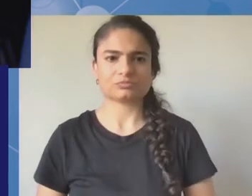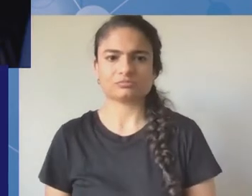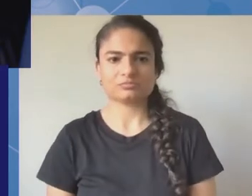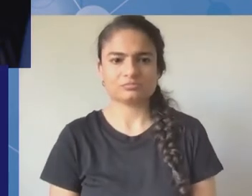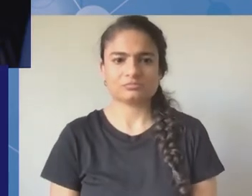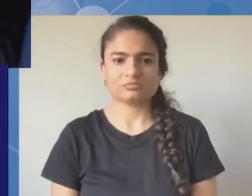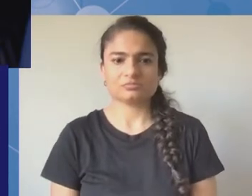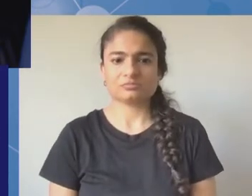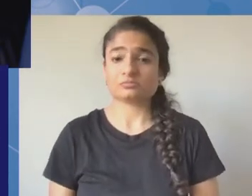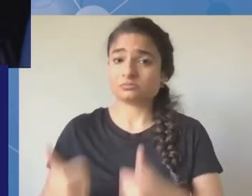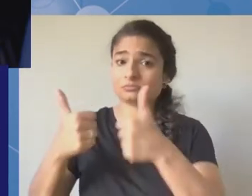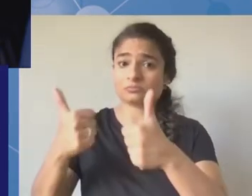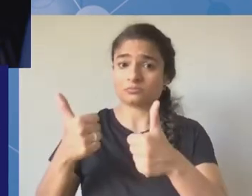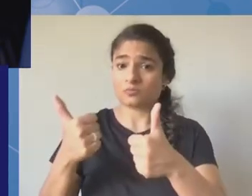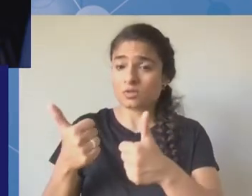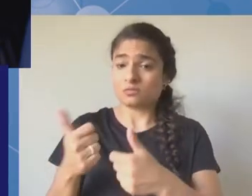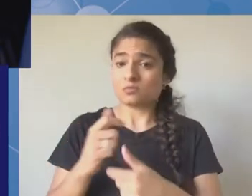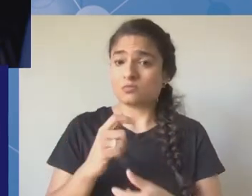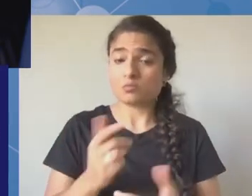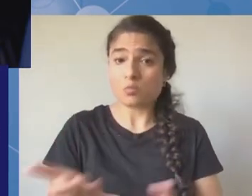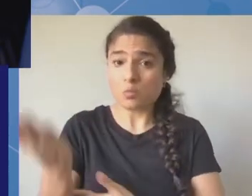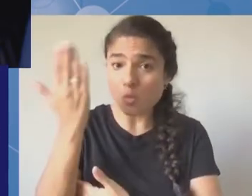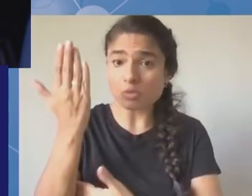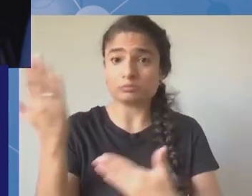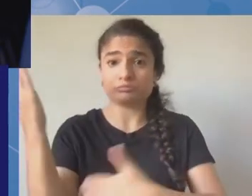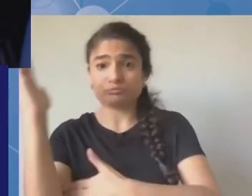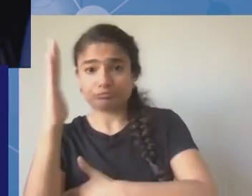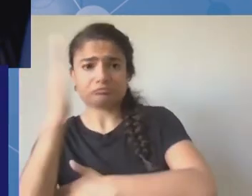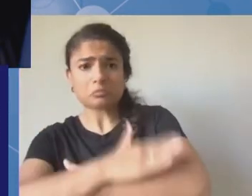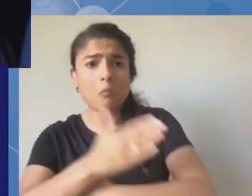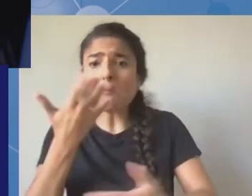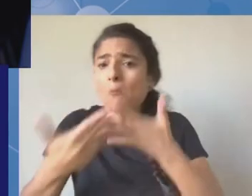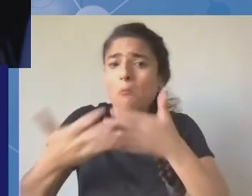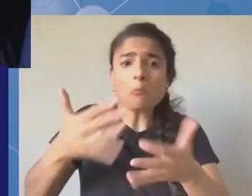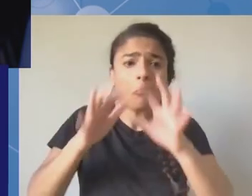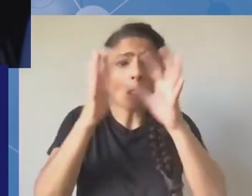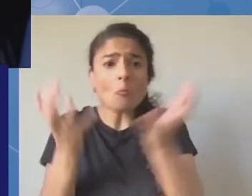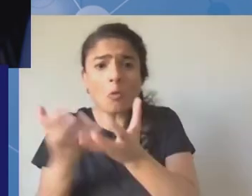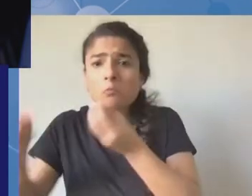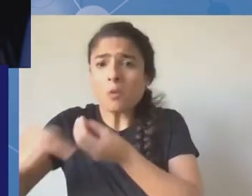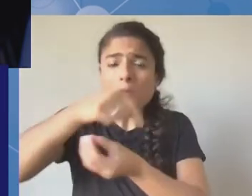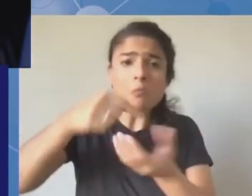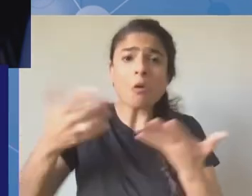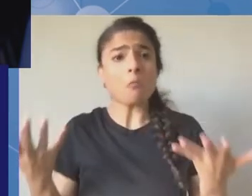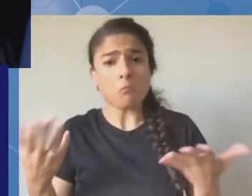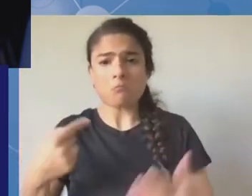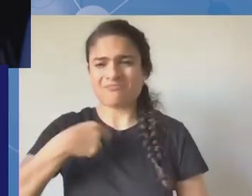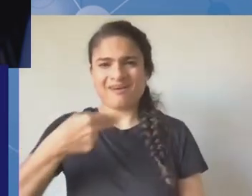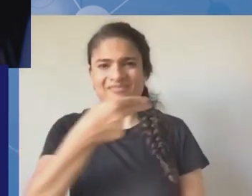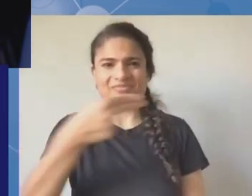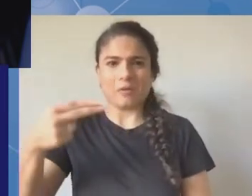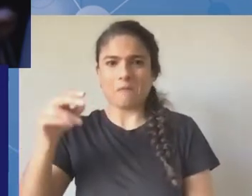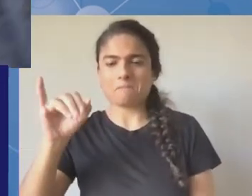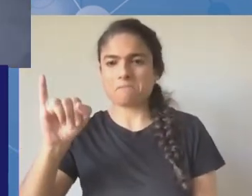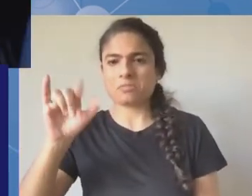eddinambuchi and i've had a lot of comments from people around the youth people are speaking about the youth and this